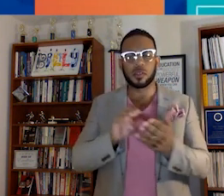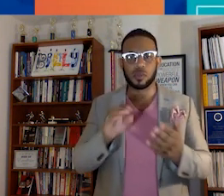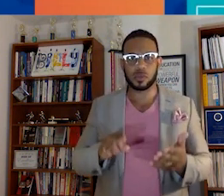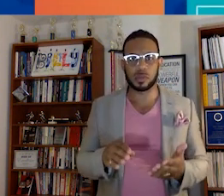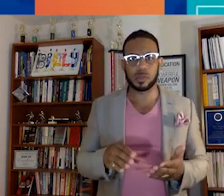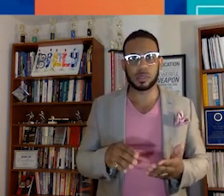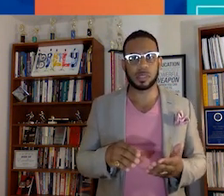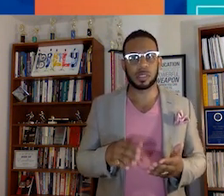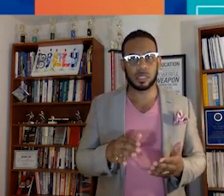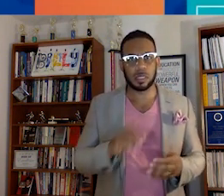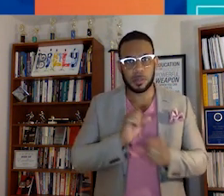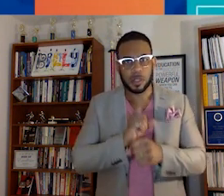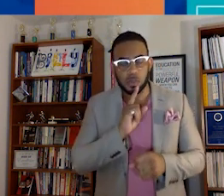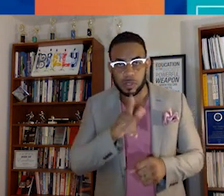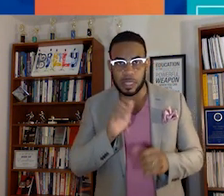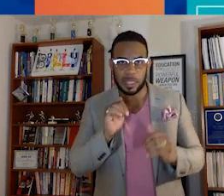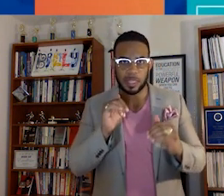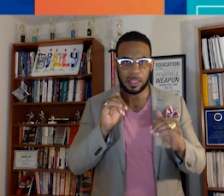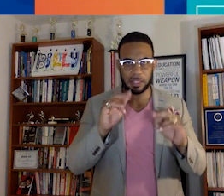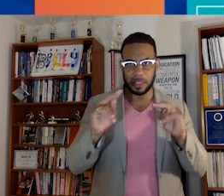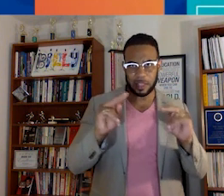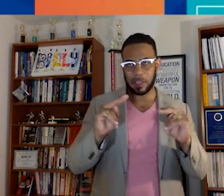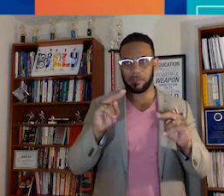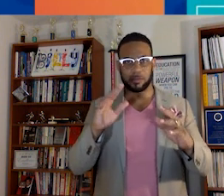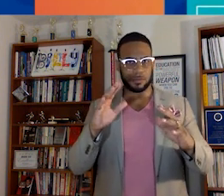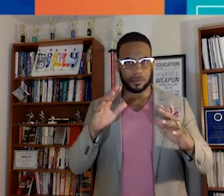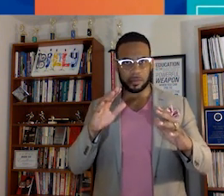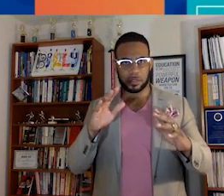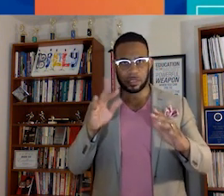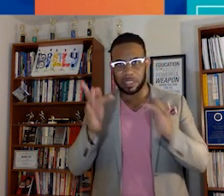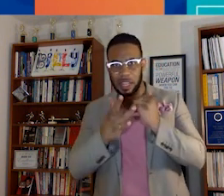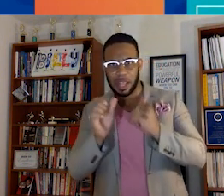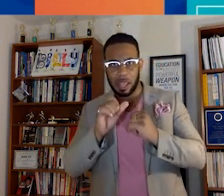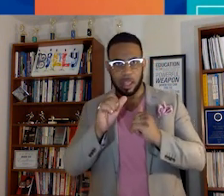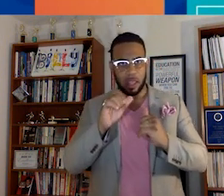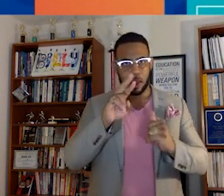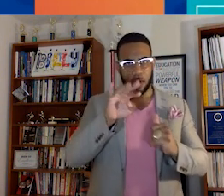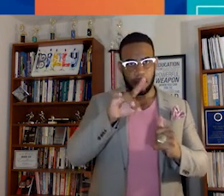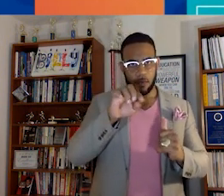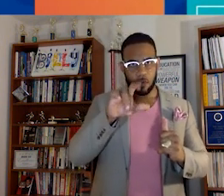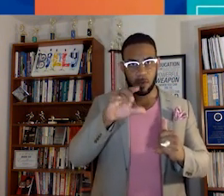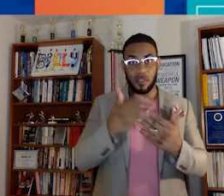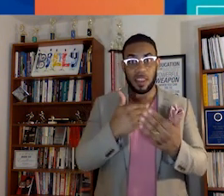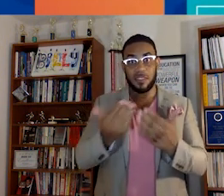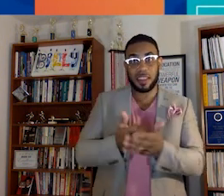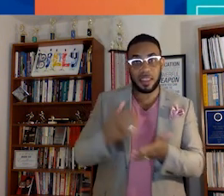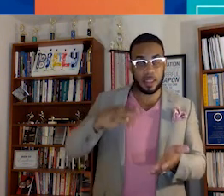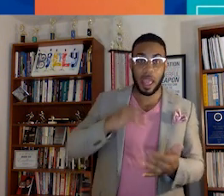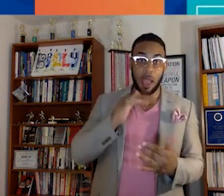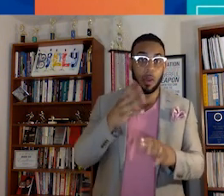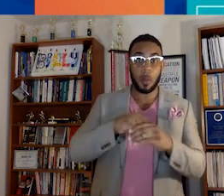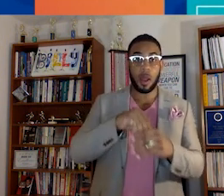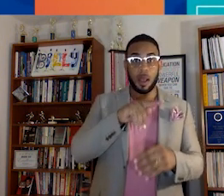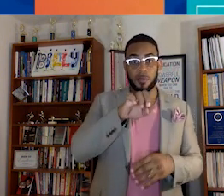and ensuring that they can leverage technology and virtualization for even income. So I was a part of TEALS, which was founded by